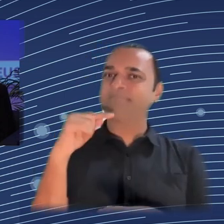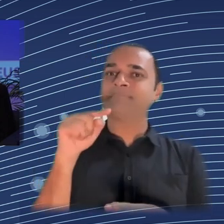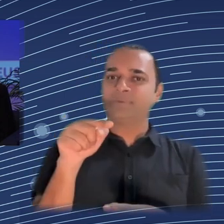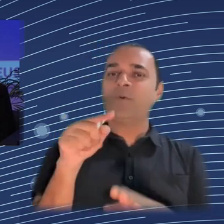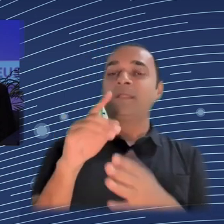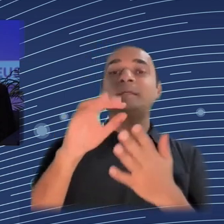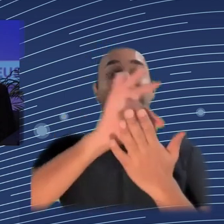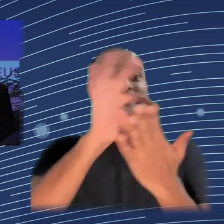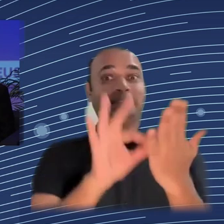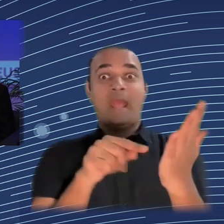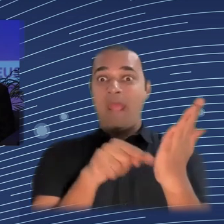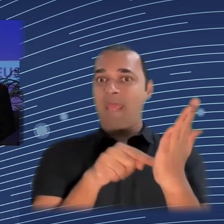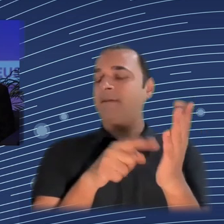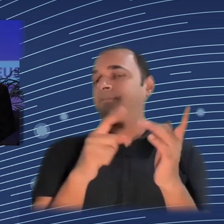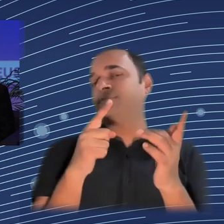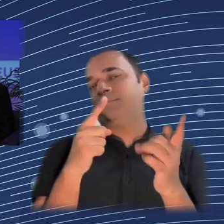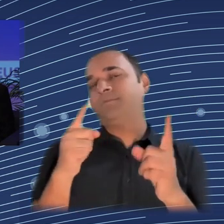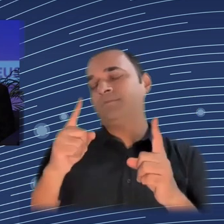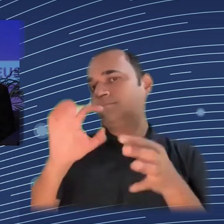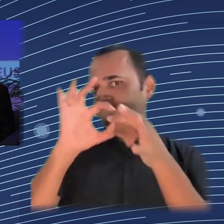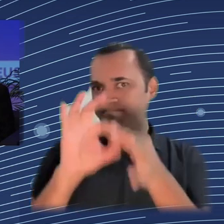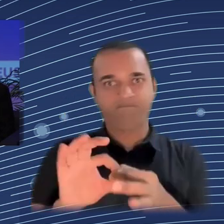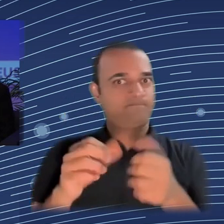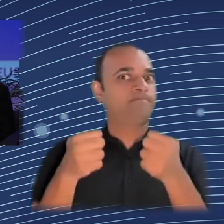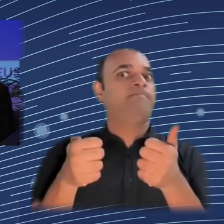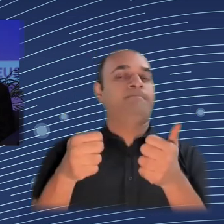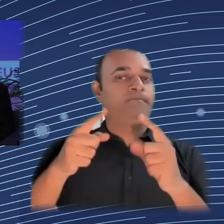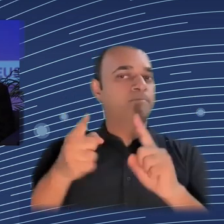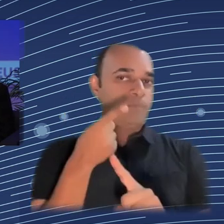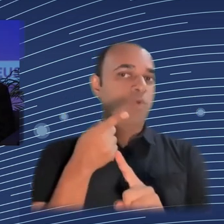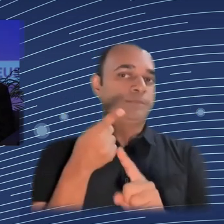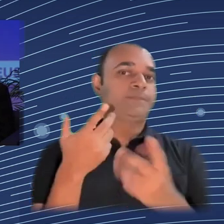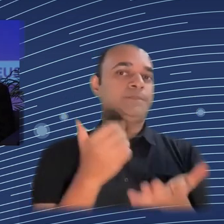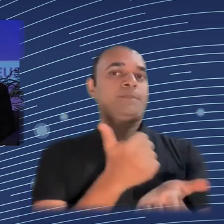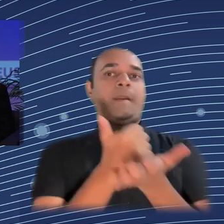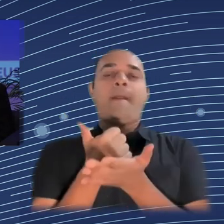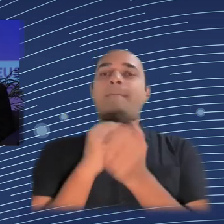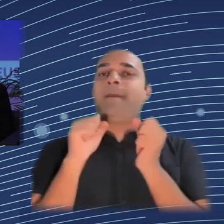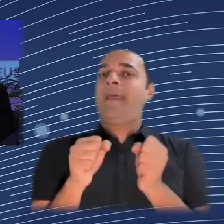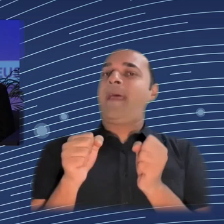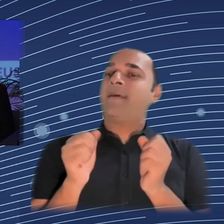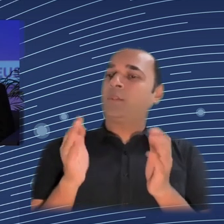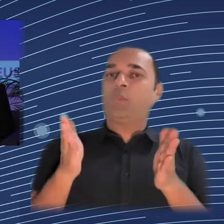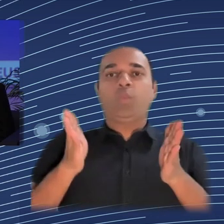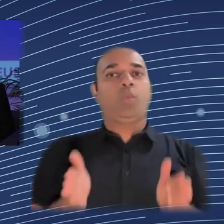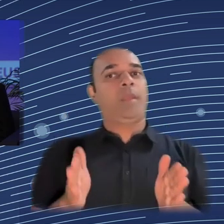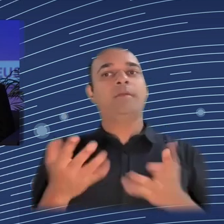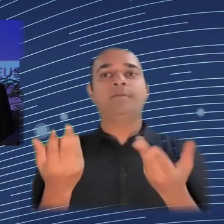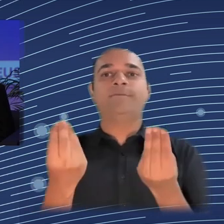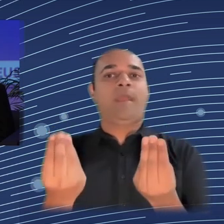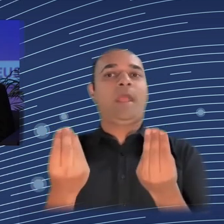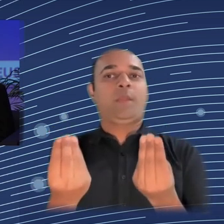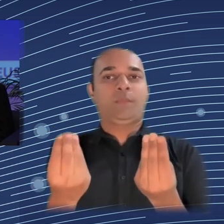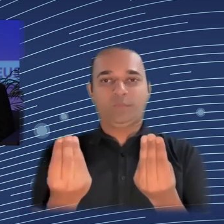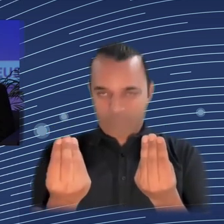we often think about it as a linear process that proceeds through discovery, after discovery, after discovery. But this is not really